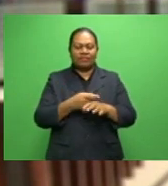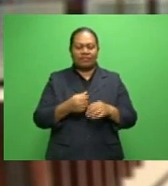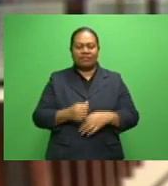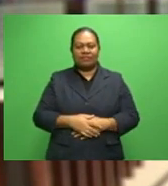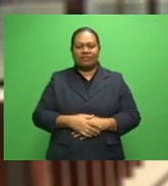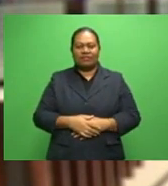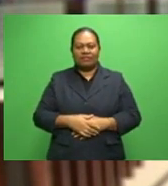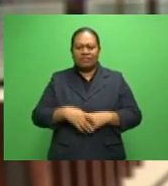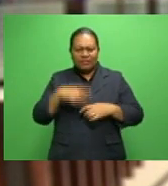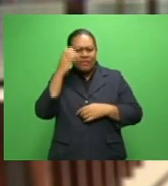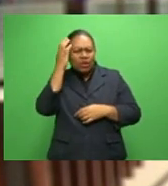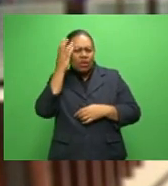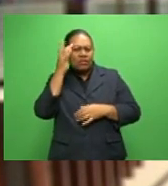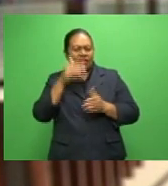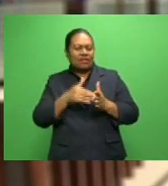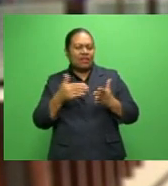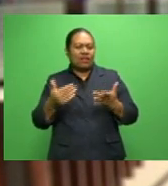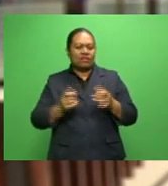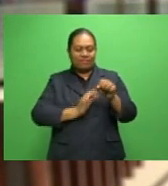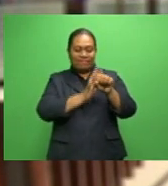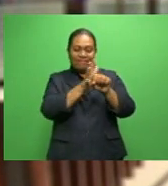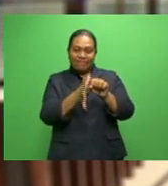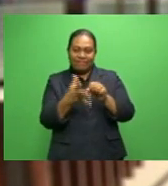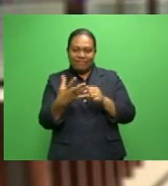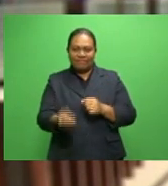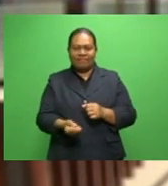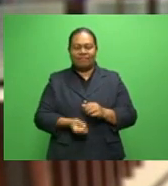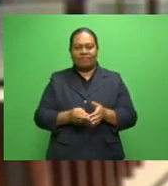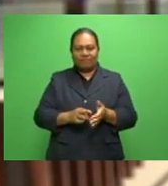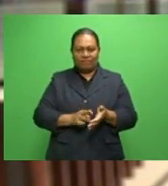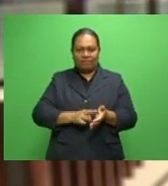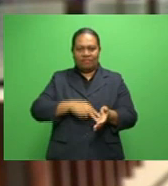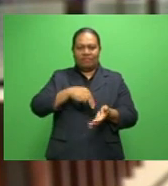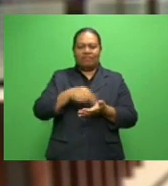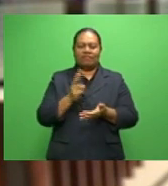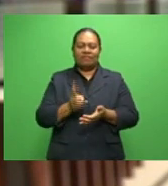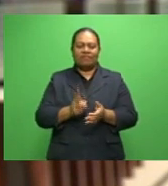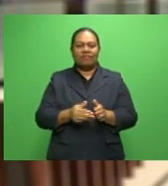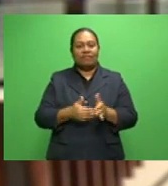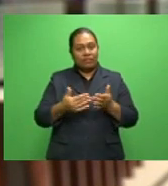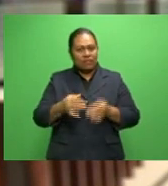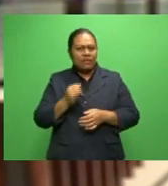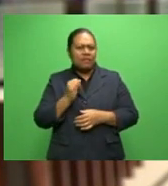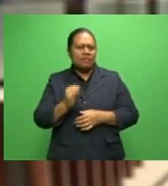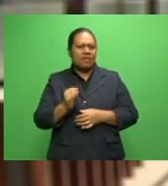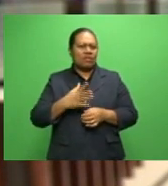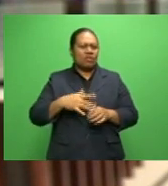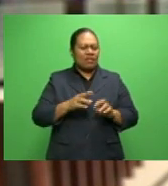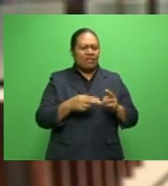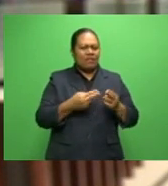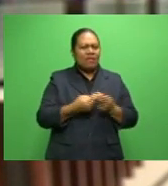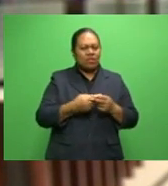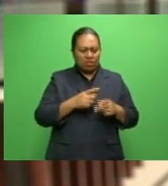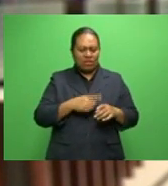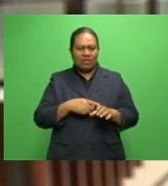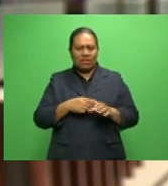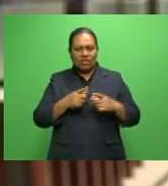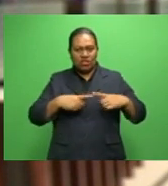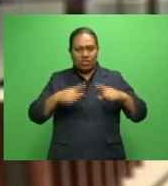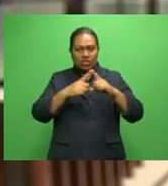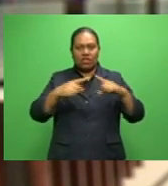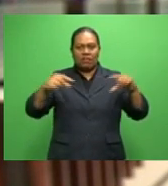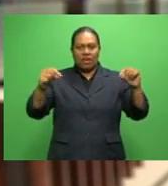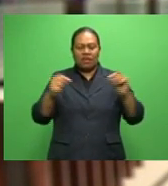amid concerns about a coronavirus recovery. This week has also been a bad one for the formerly safe haven Japanese yen, which is